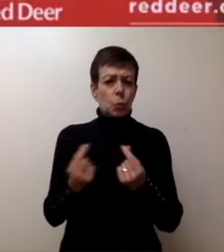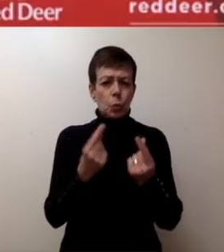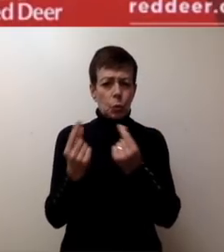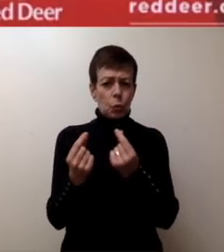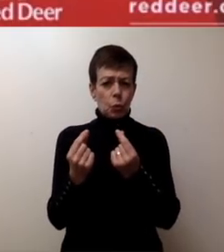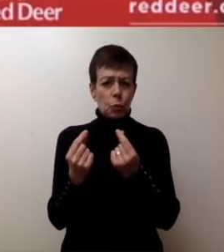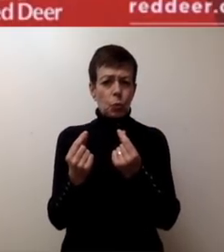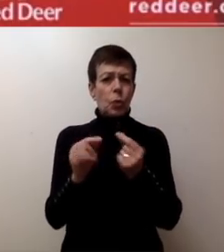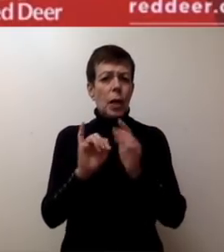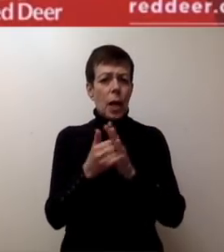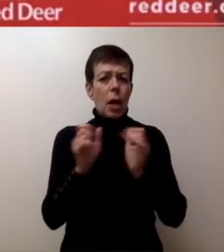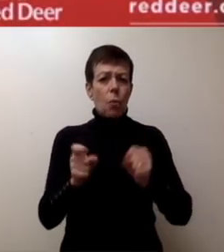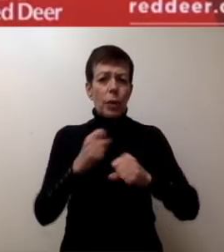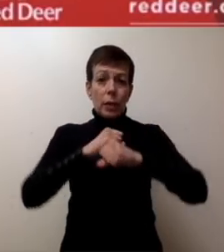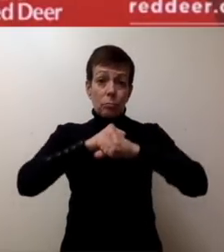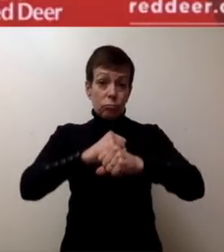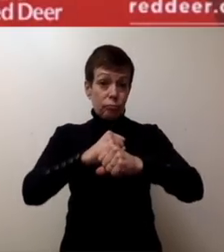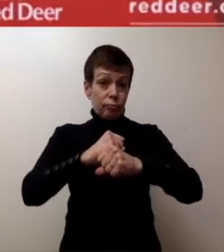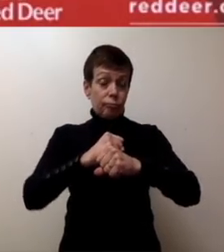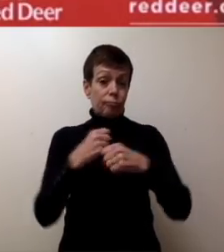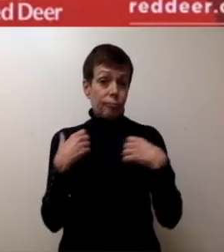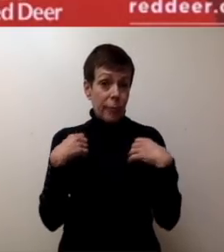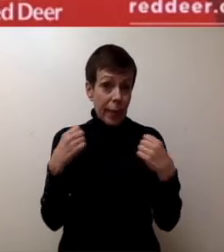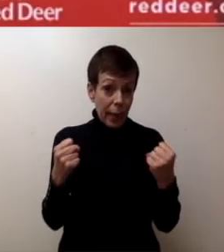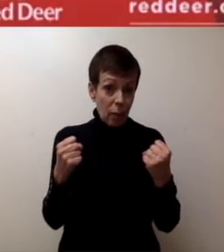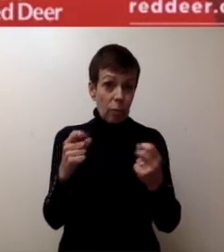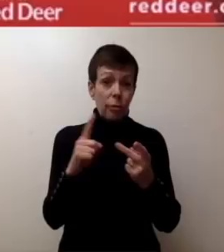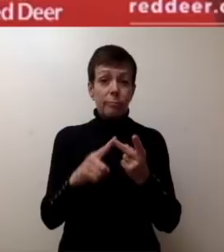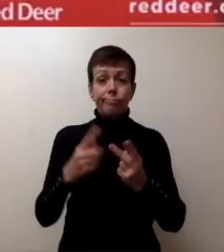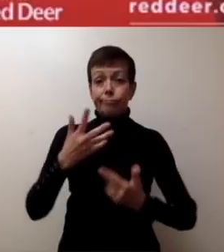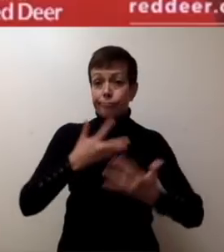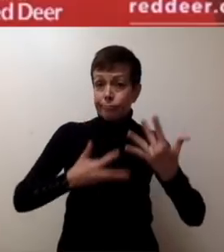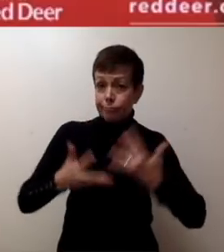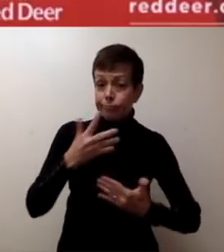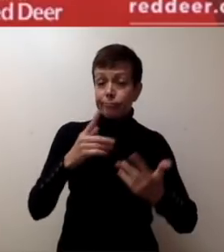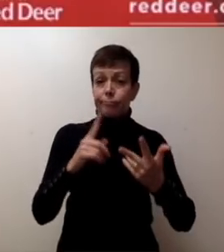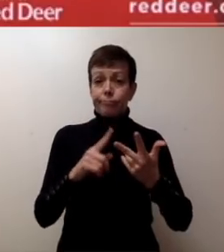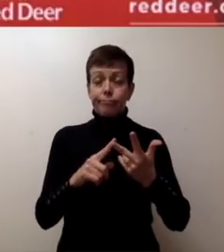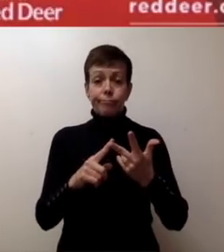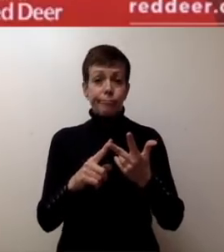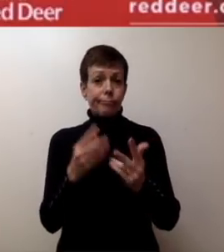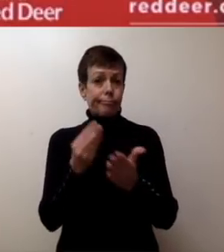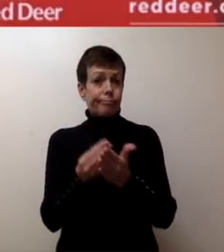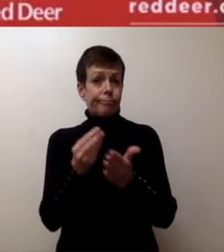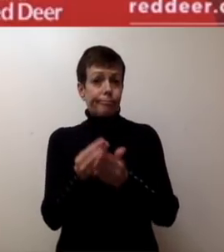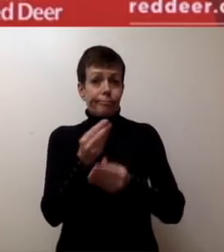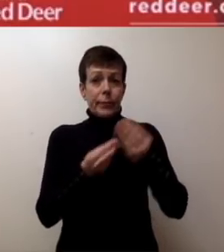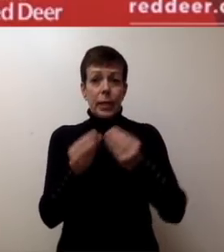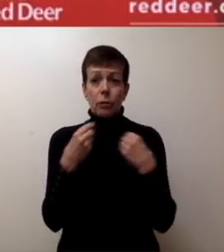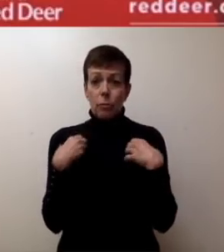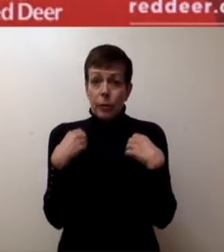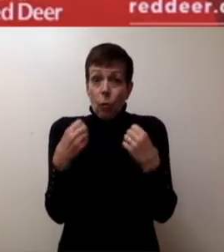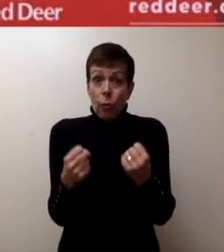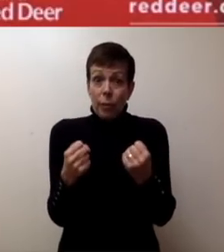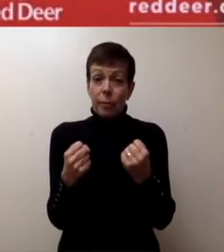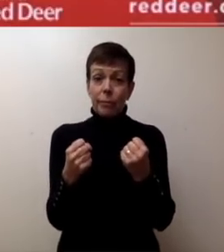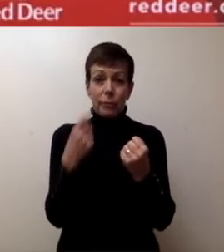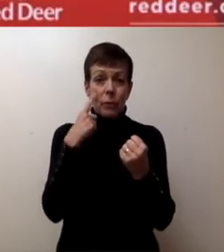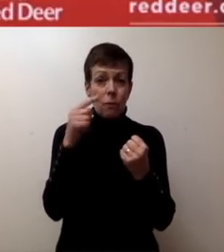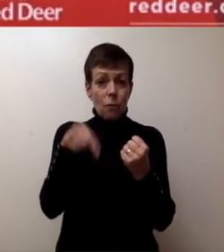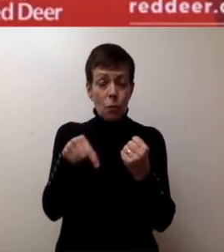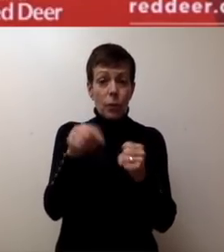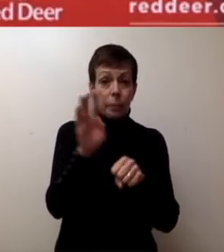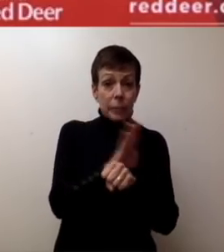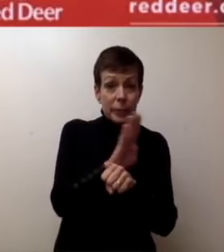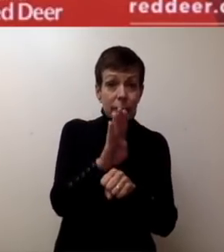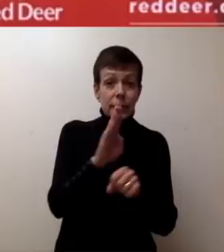take to protect the health, social, and economic wellness of our local citizens, business, and our community